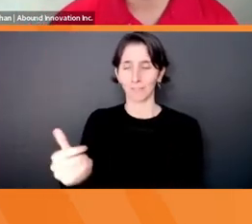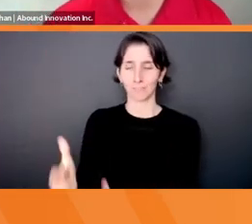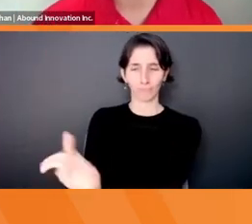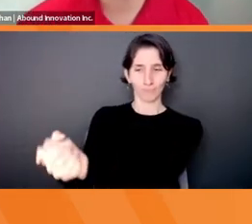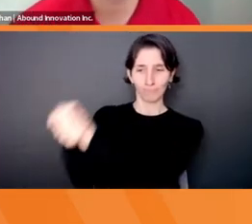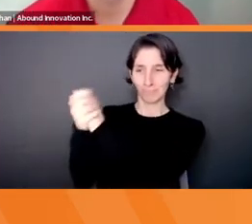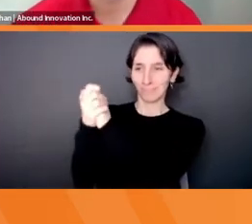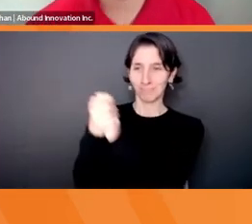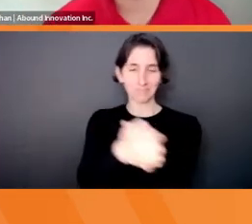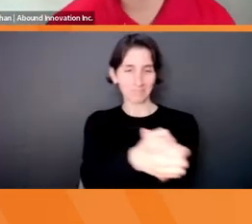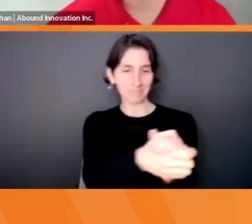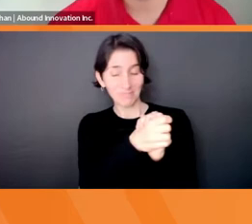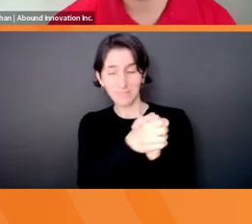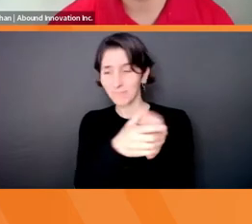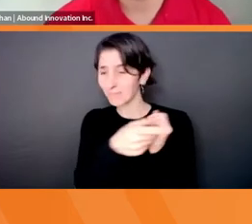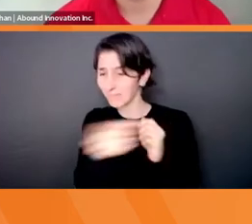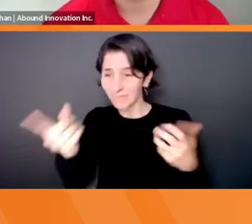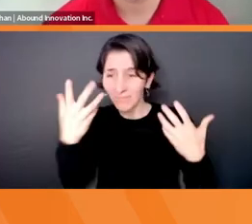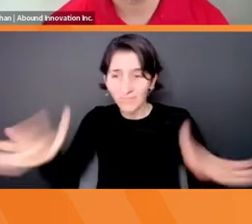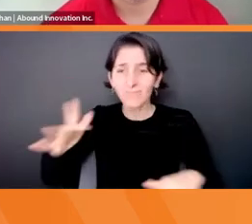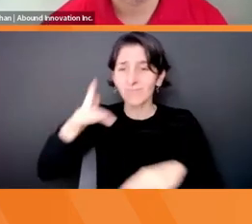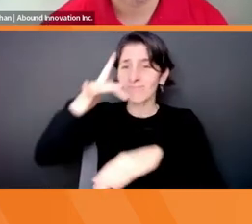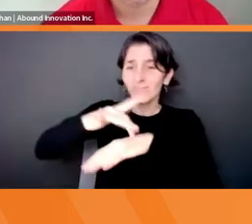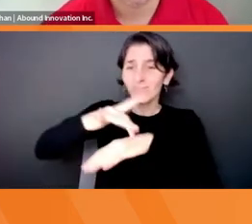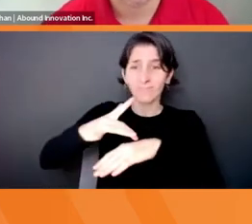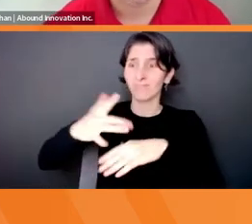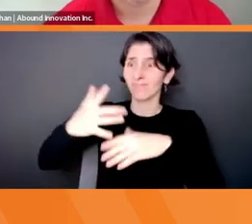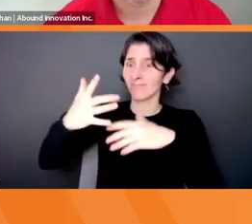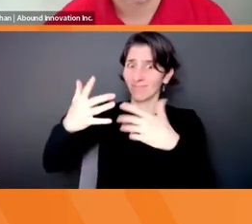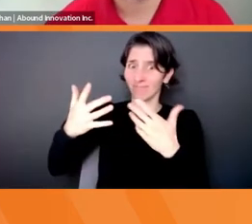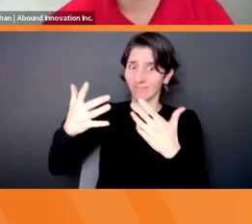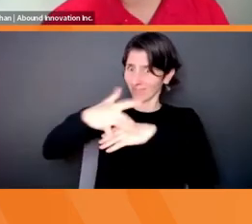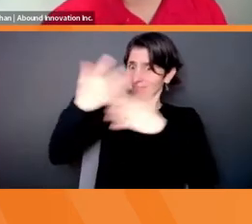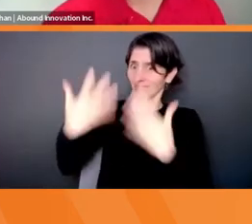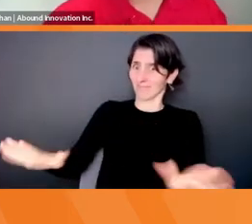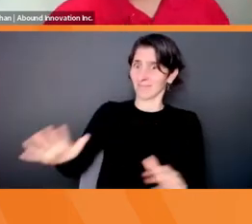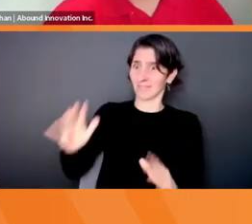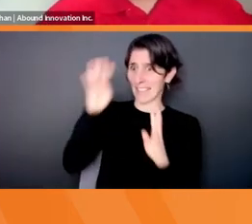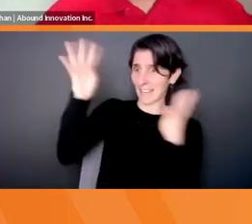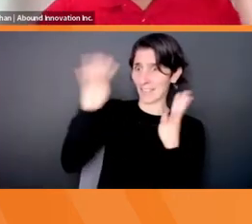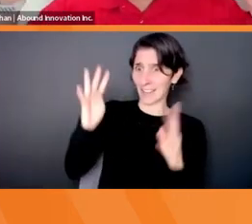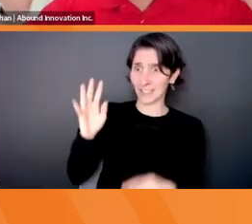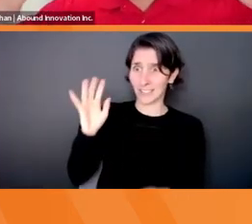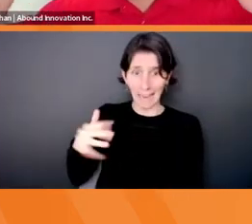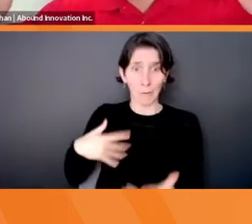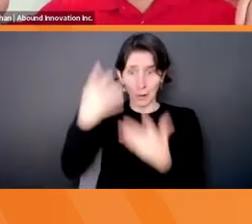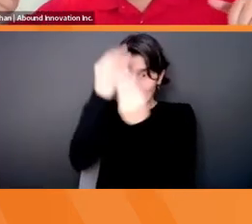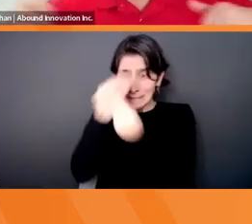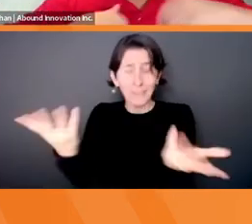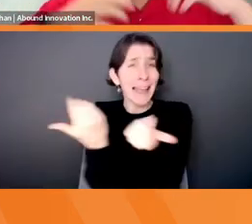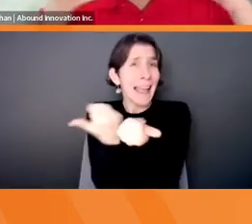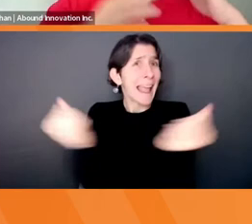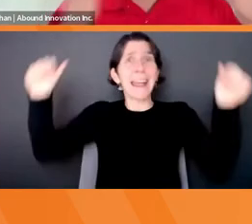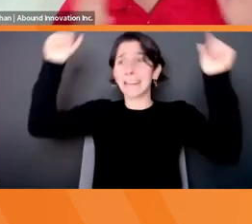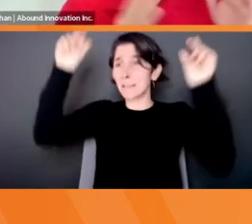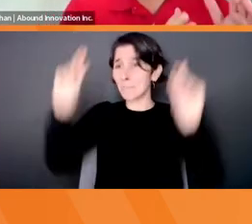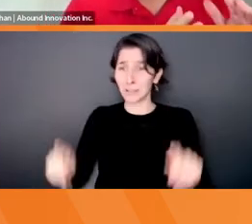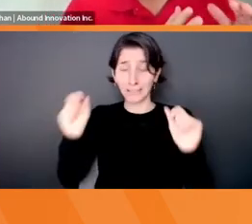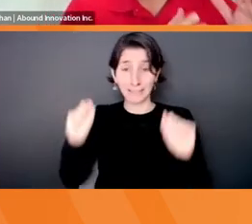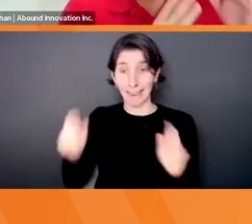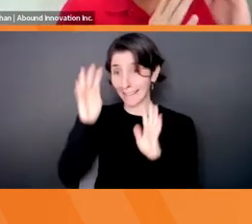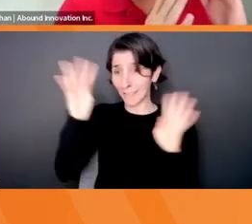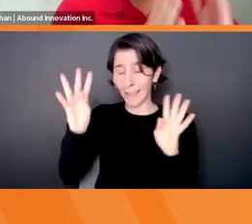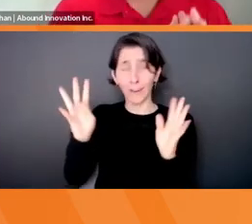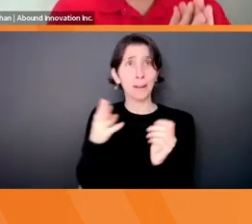You have done innovation and you are a innovator. Okay. And that's what I want to tell you. Everybody can be an innovator. This is like the best